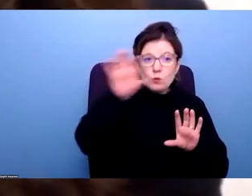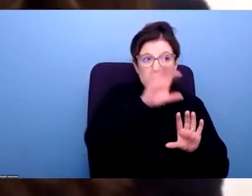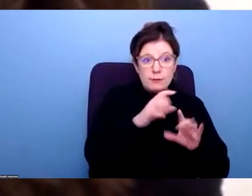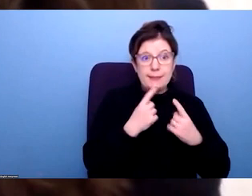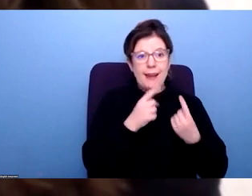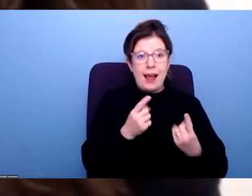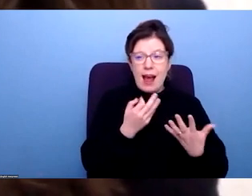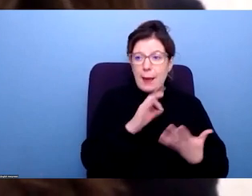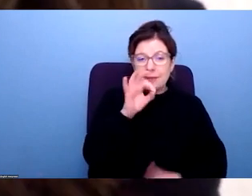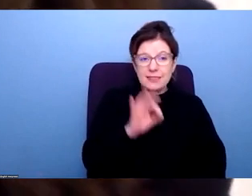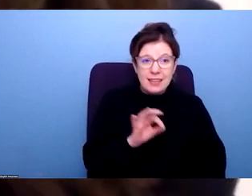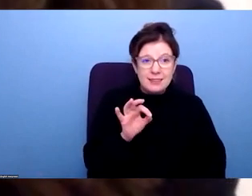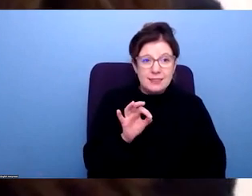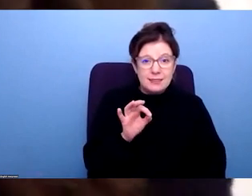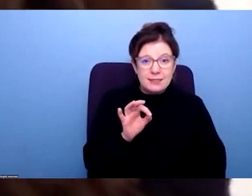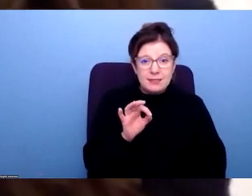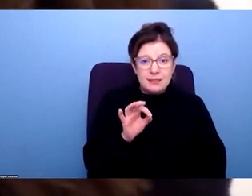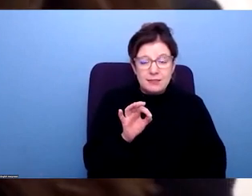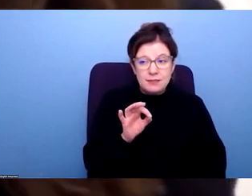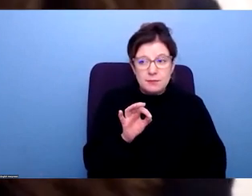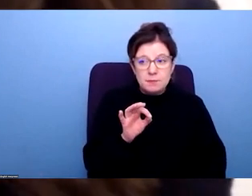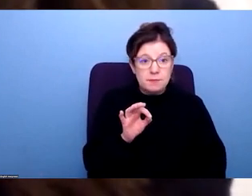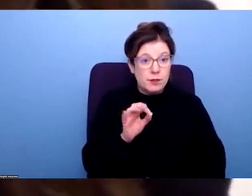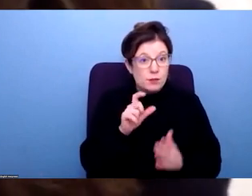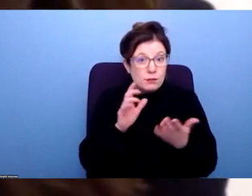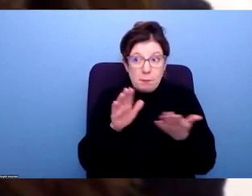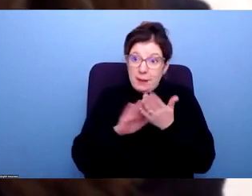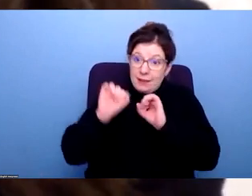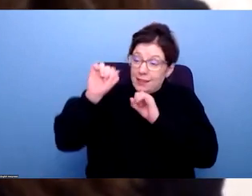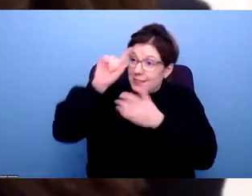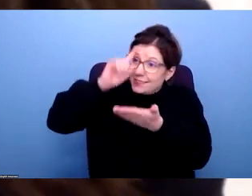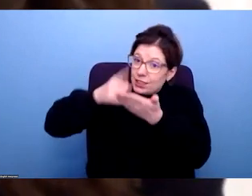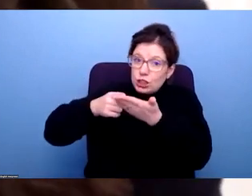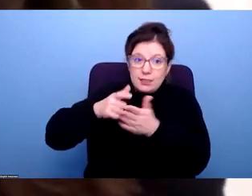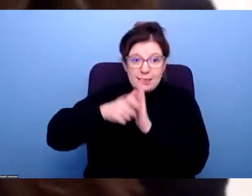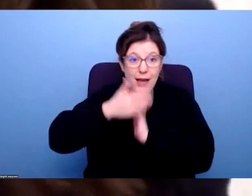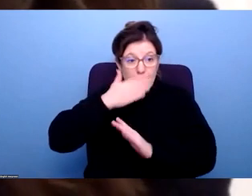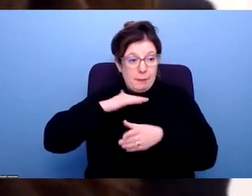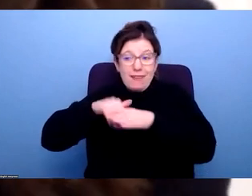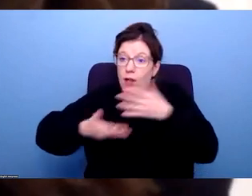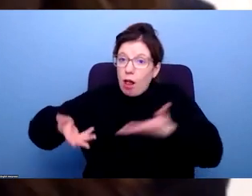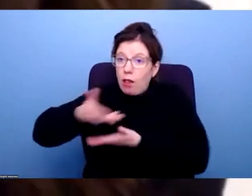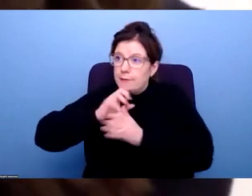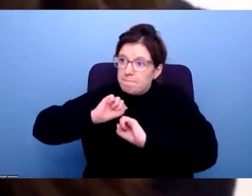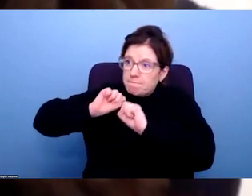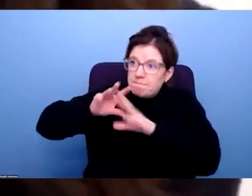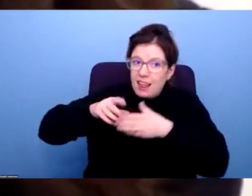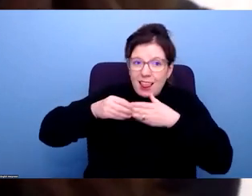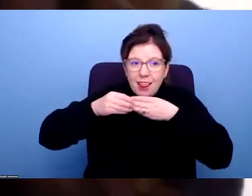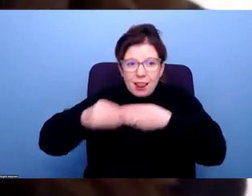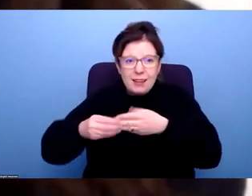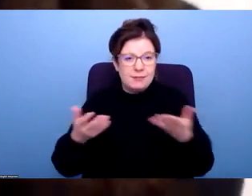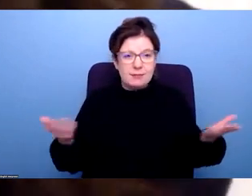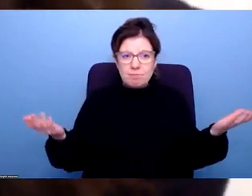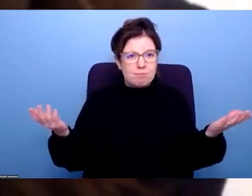too, it's a similar percentage. So if disabled people aren't involved in decision making and aren't involved in setting the direction of, like you said,